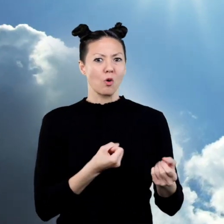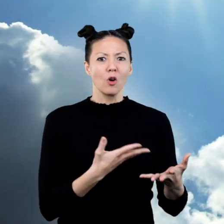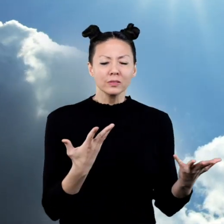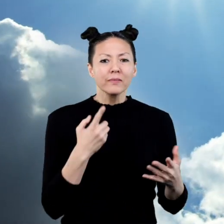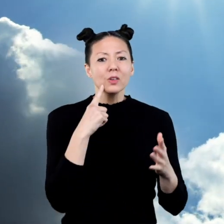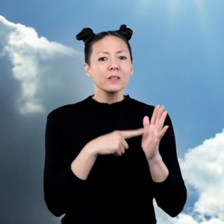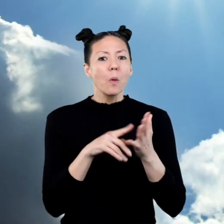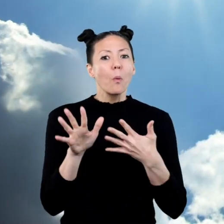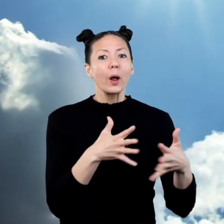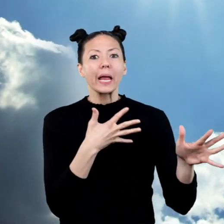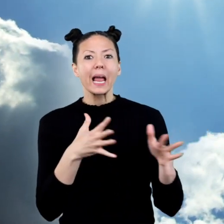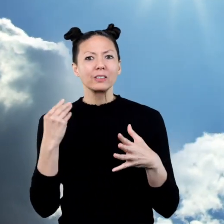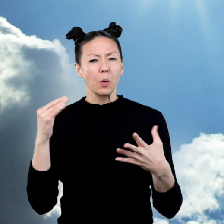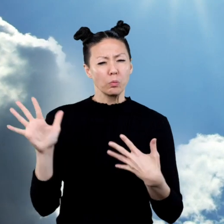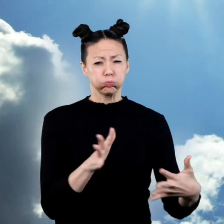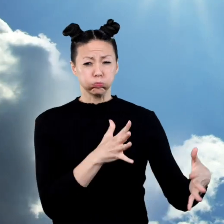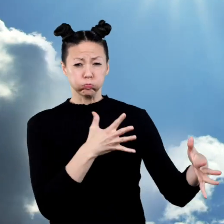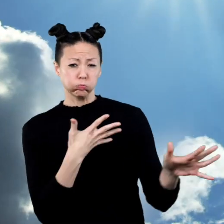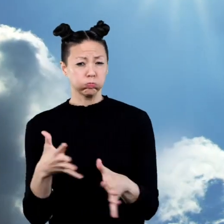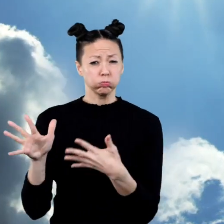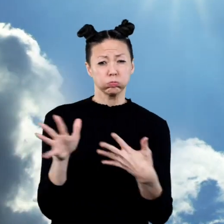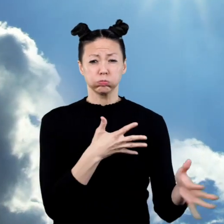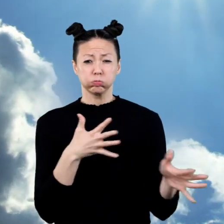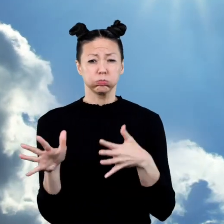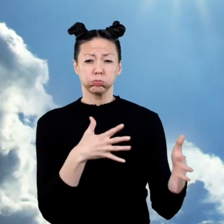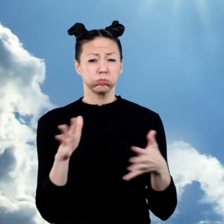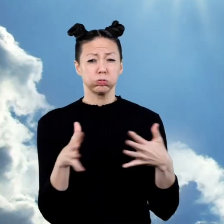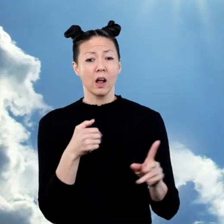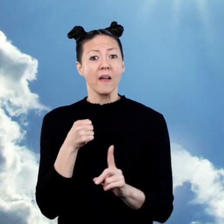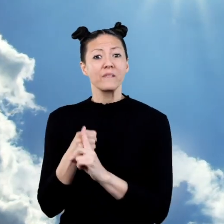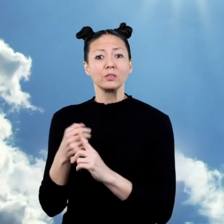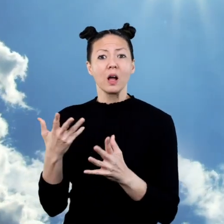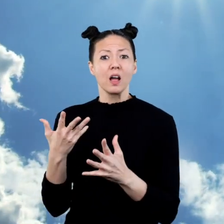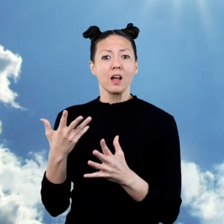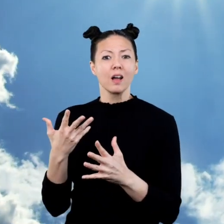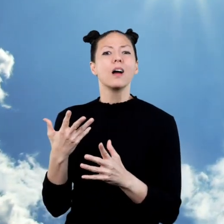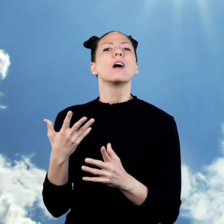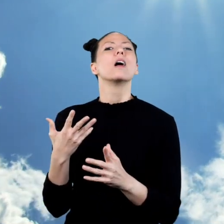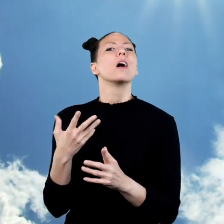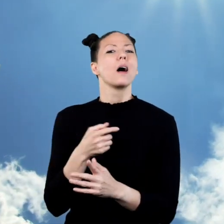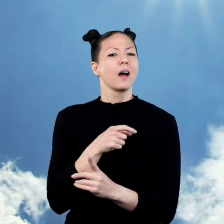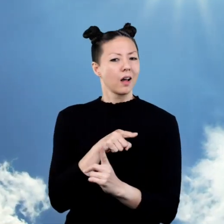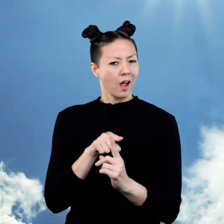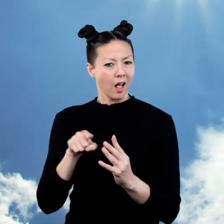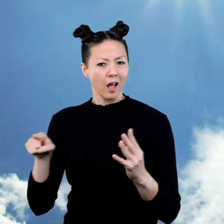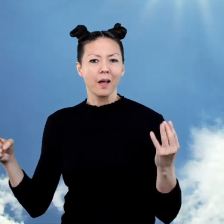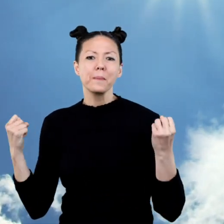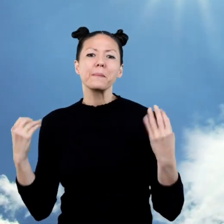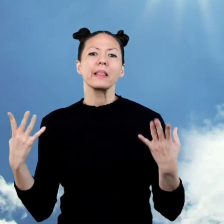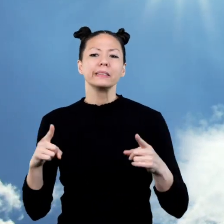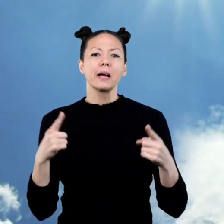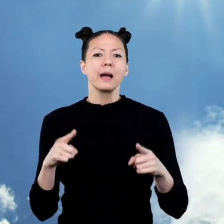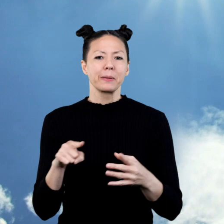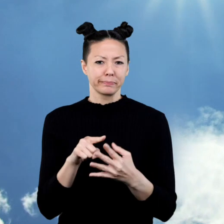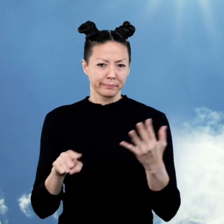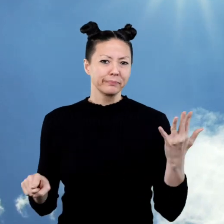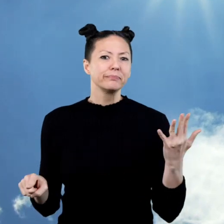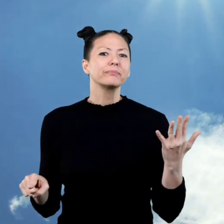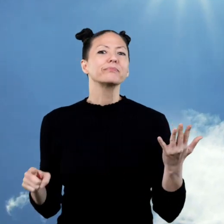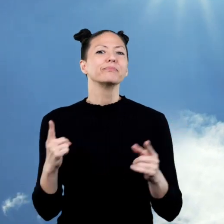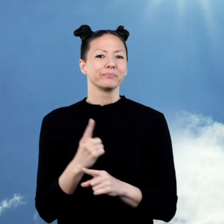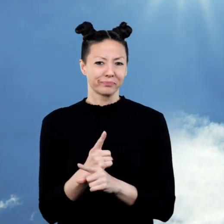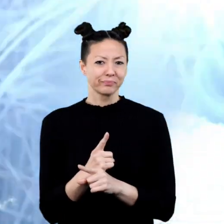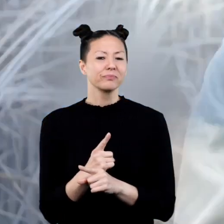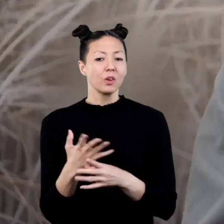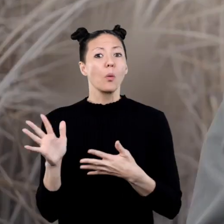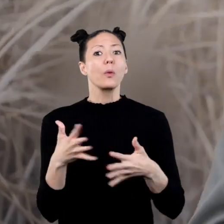the wind. The cause is it's windy outside, but the effect can be more than one thing. In fact, it can be many